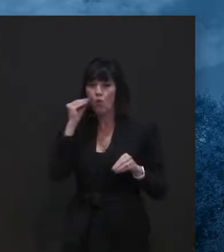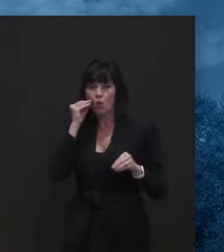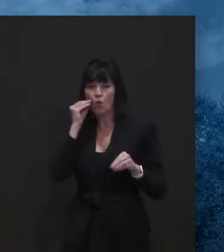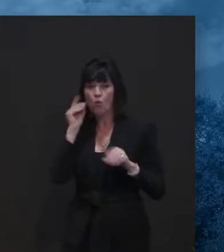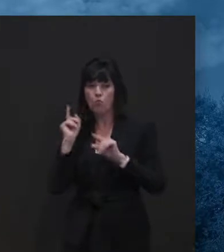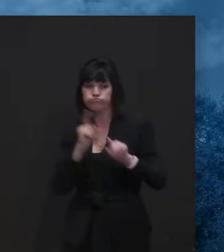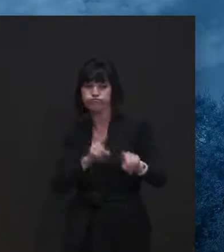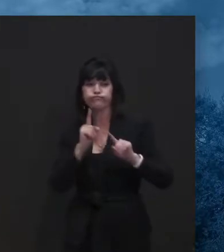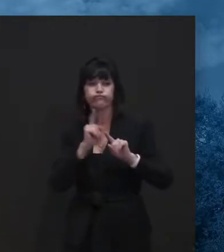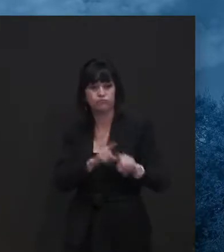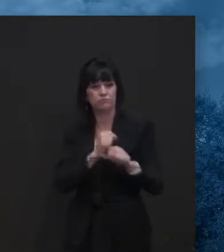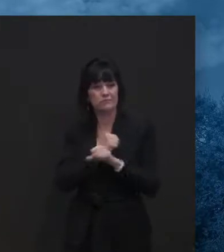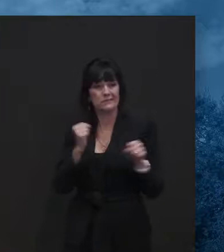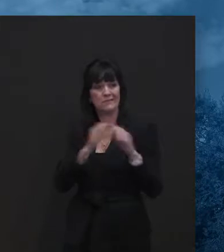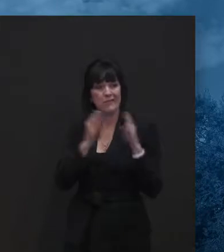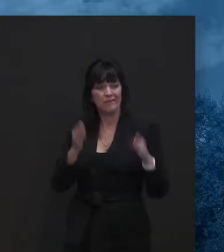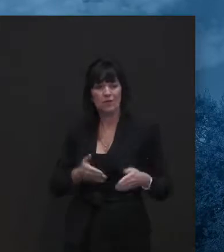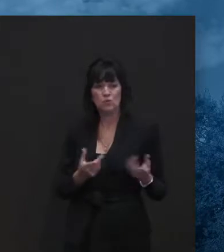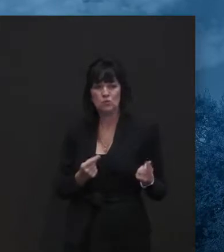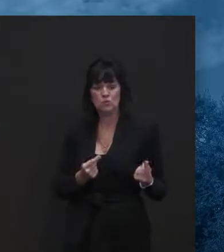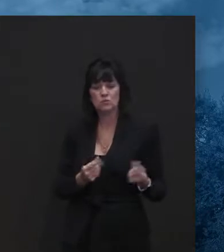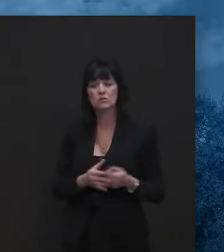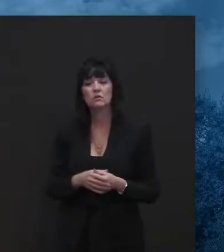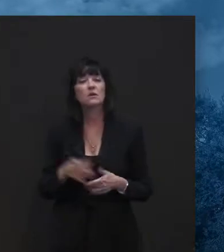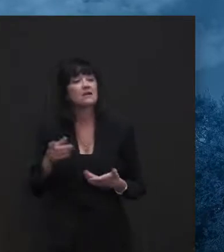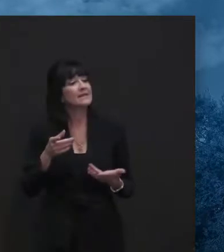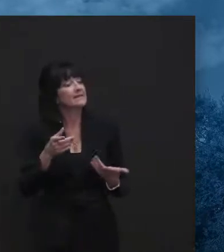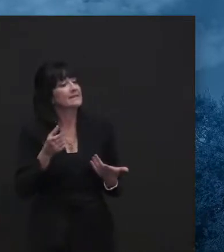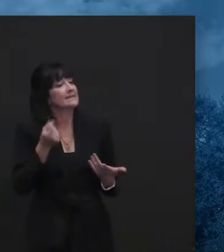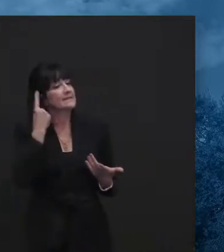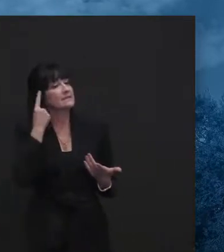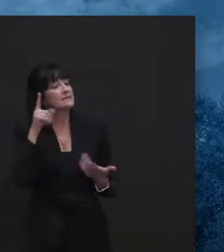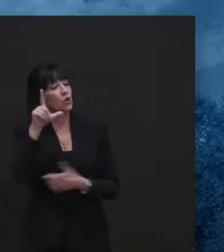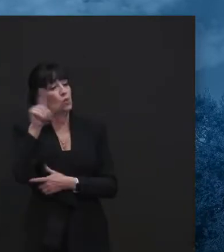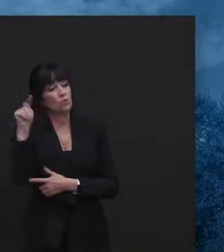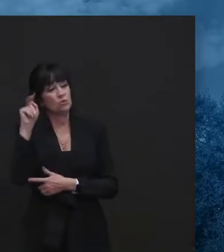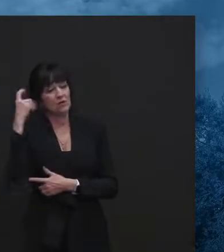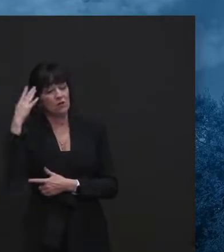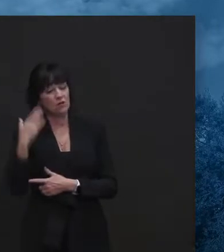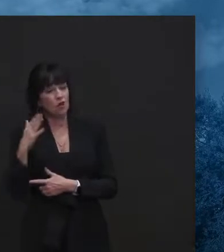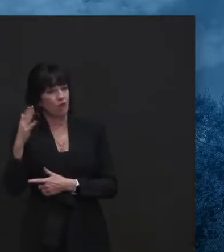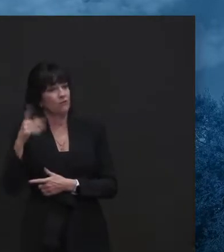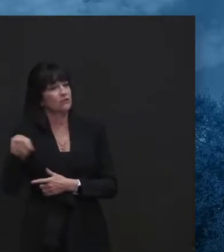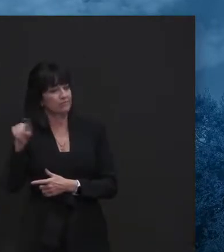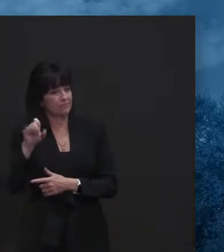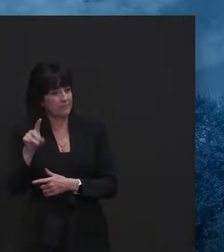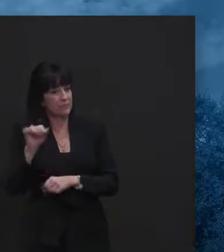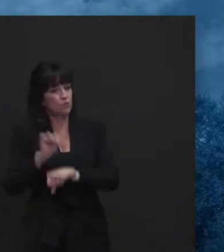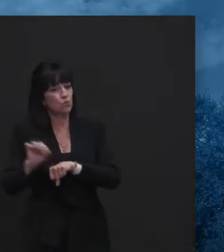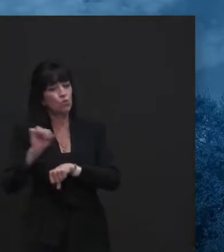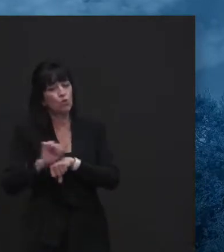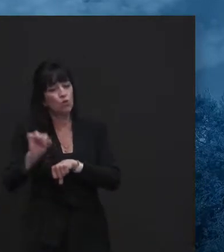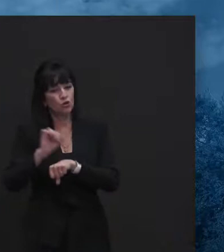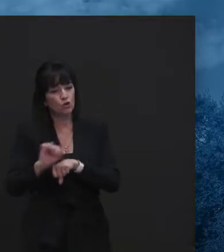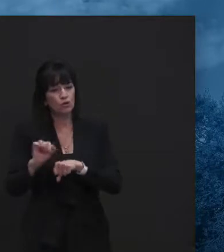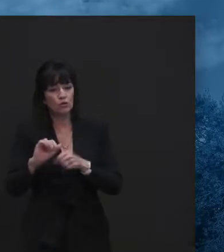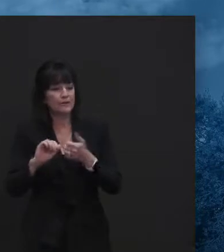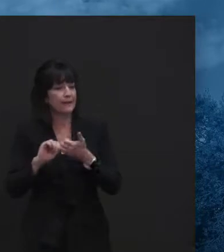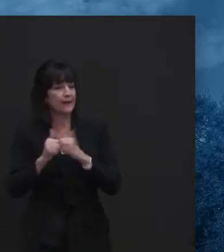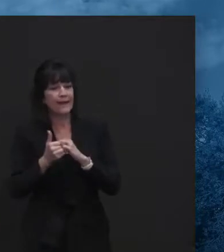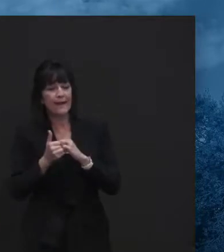Governor and community activists that had been working on, um, overdose,